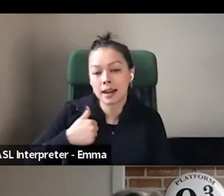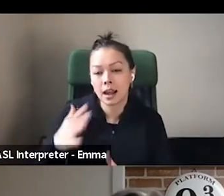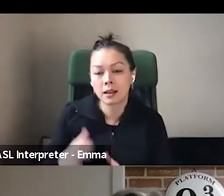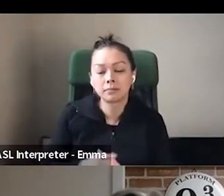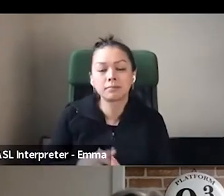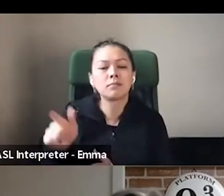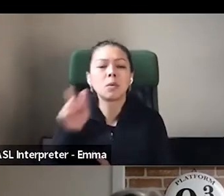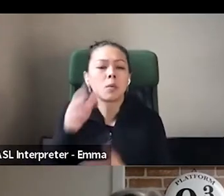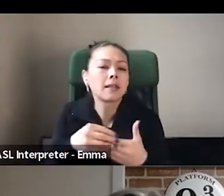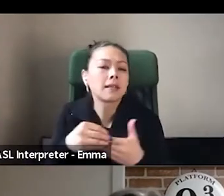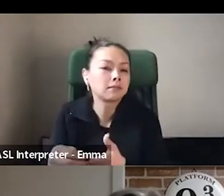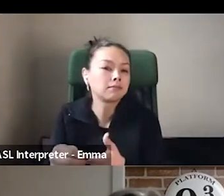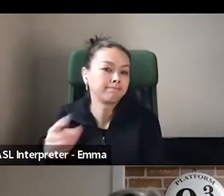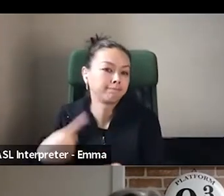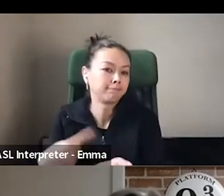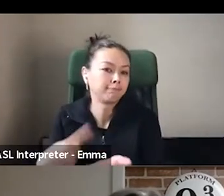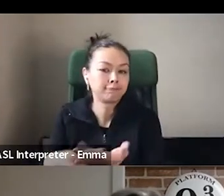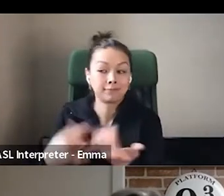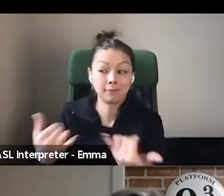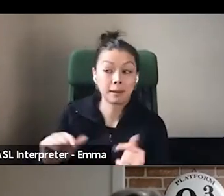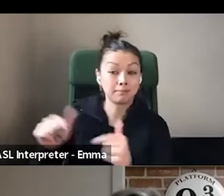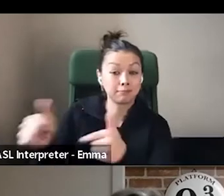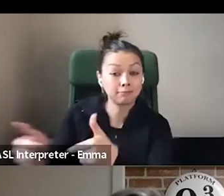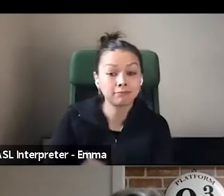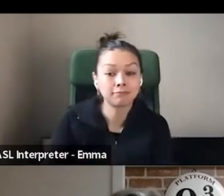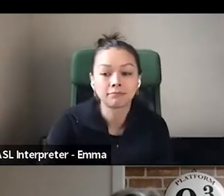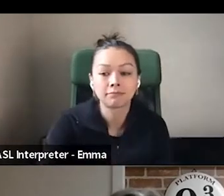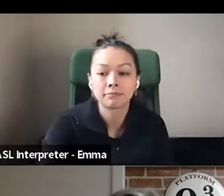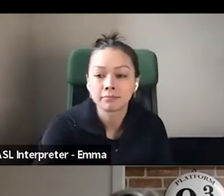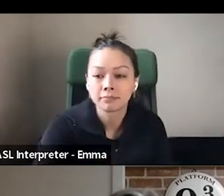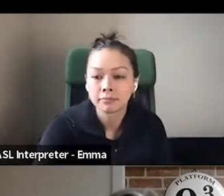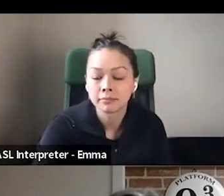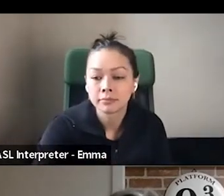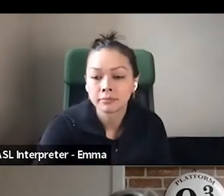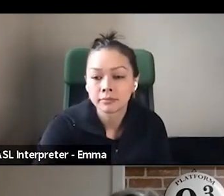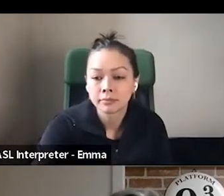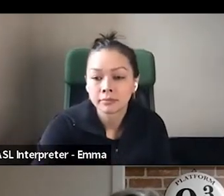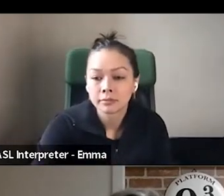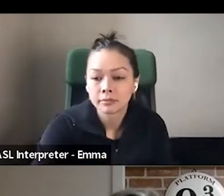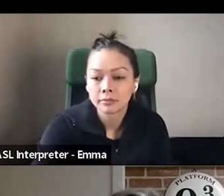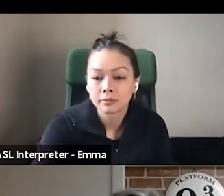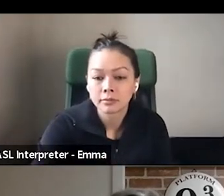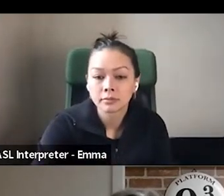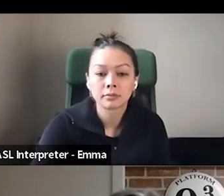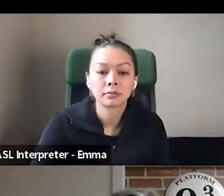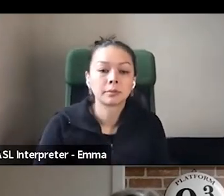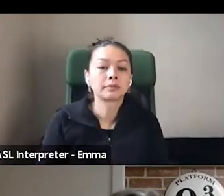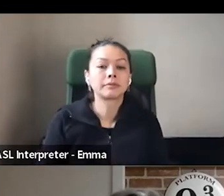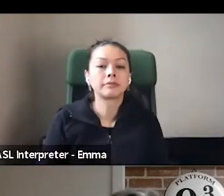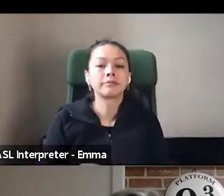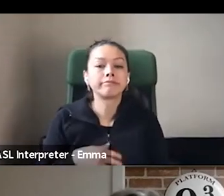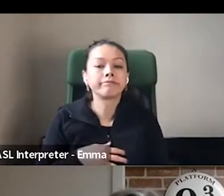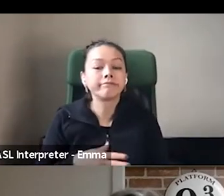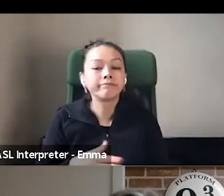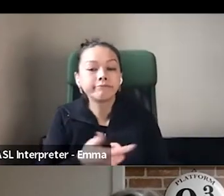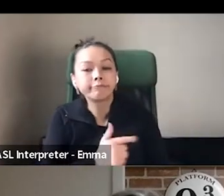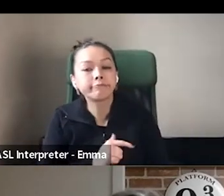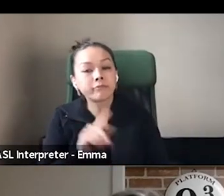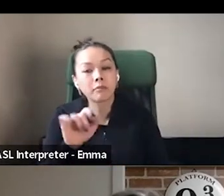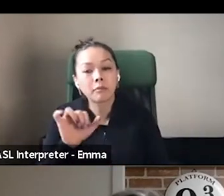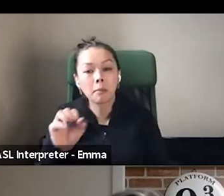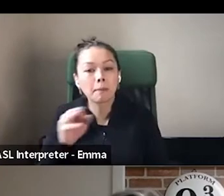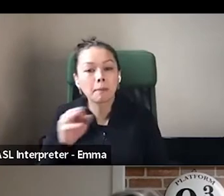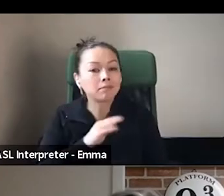Thank you very much, Hannah, and nice to meet you all. I know Lori, and this is my first time meeting